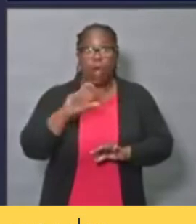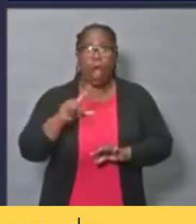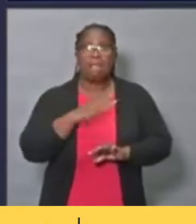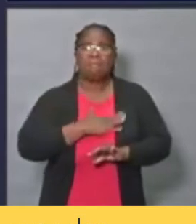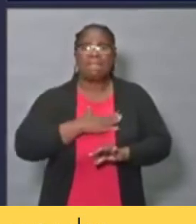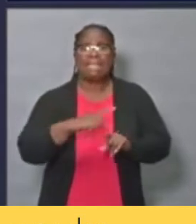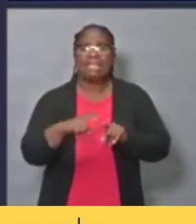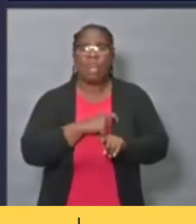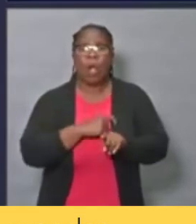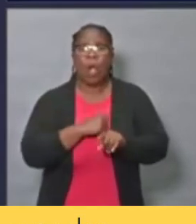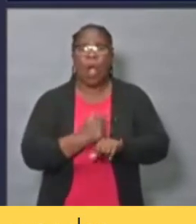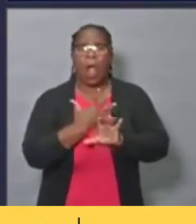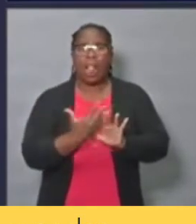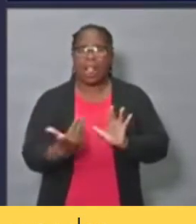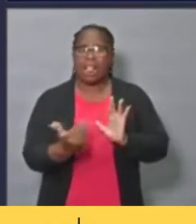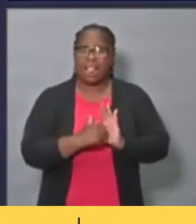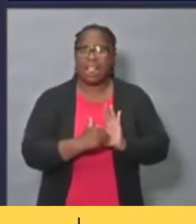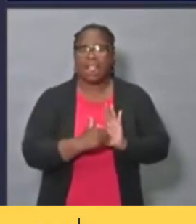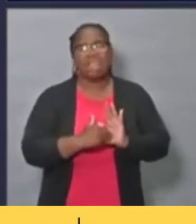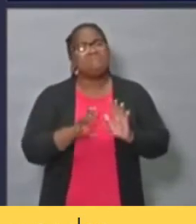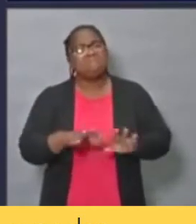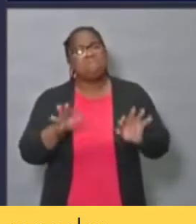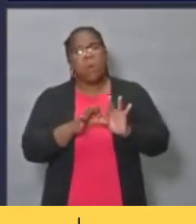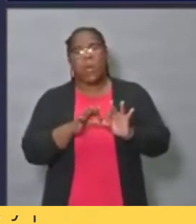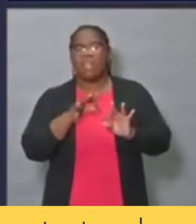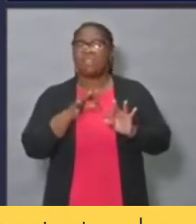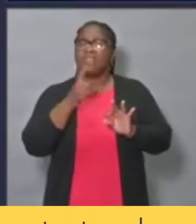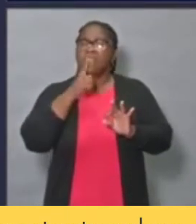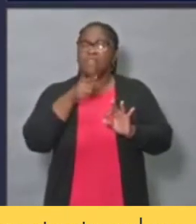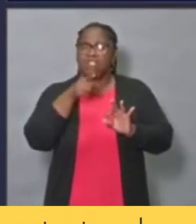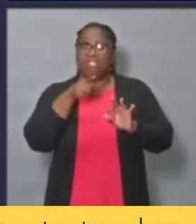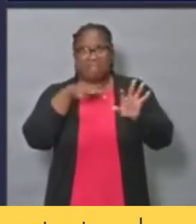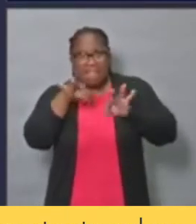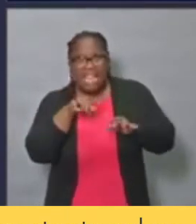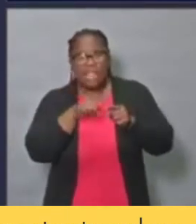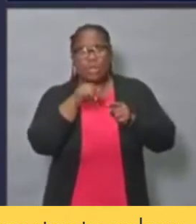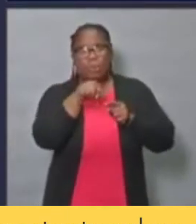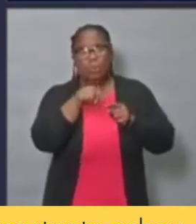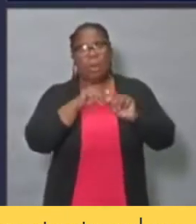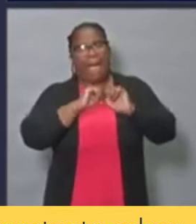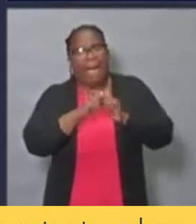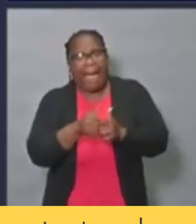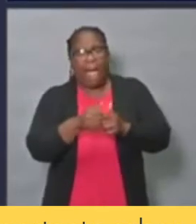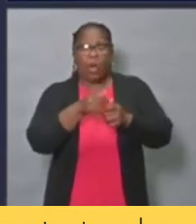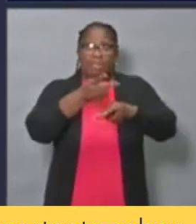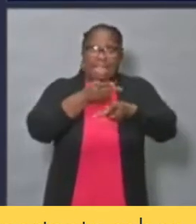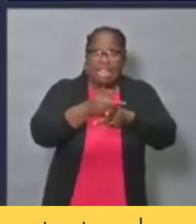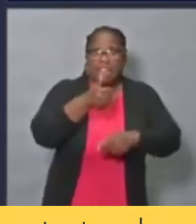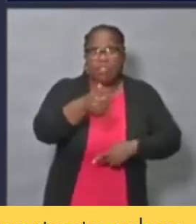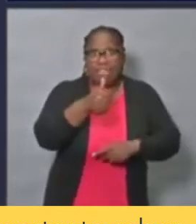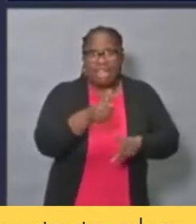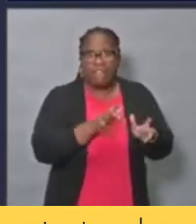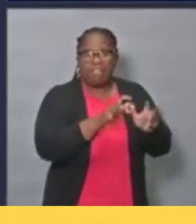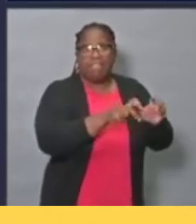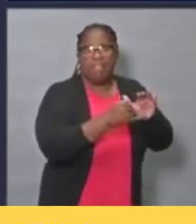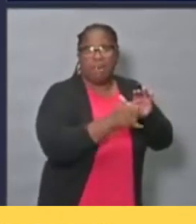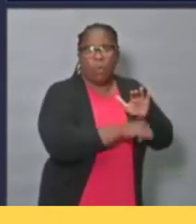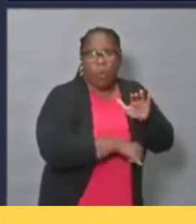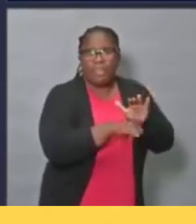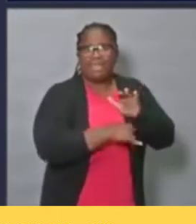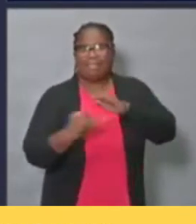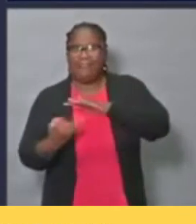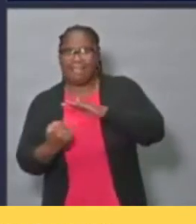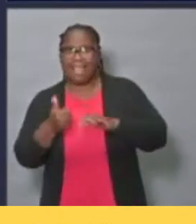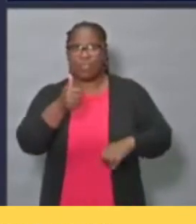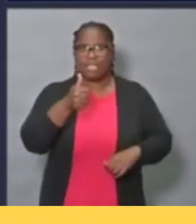we can make sure you know how to isolate and we can get in touch with any close contacts. It's also important to note that if you're